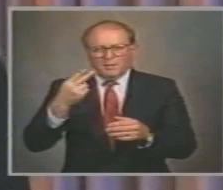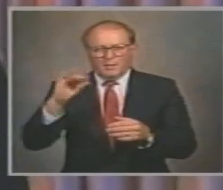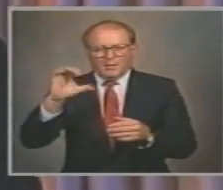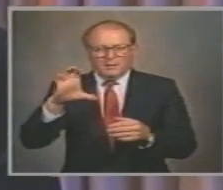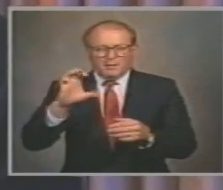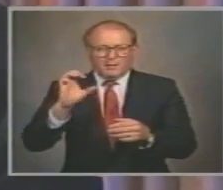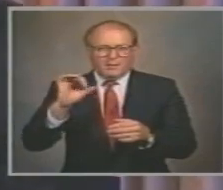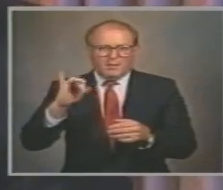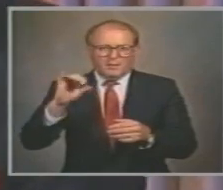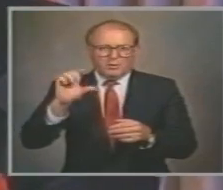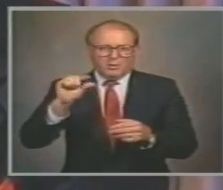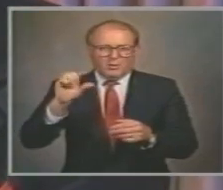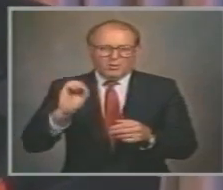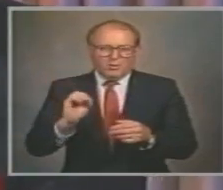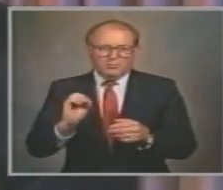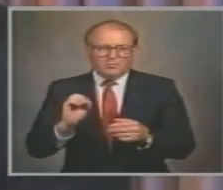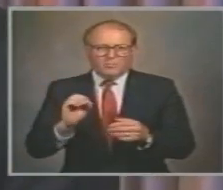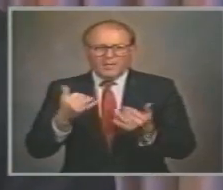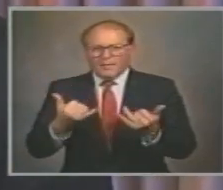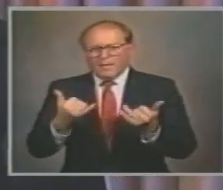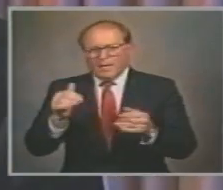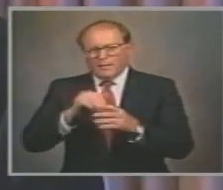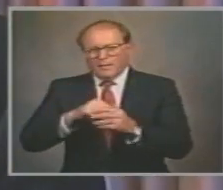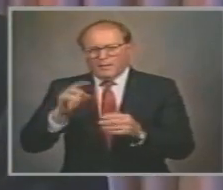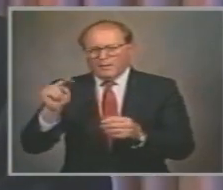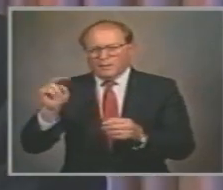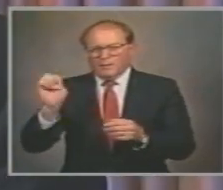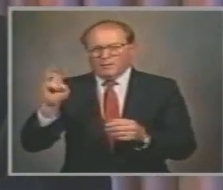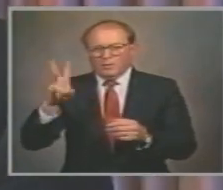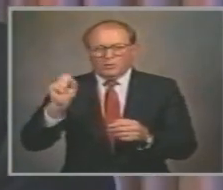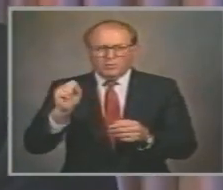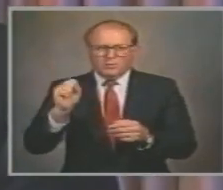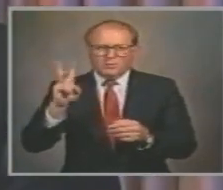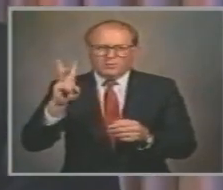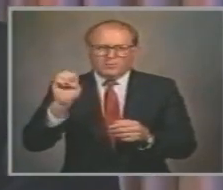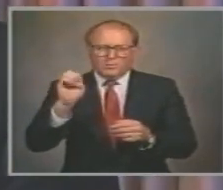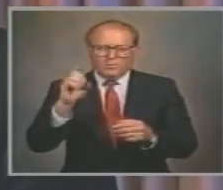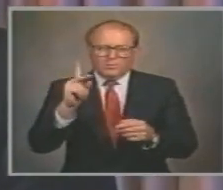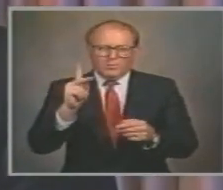Until it's now As Newsweek magazine said In the June 8th 1992 edition